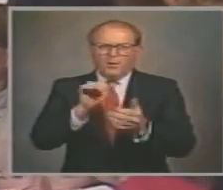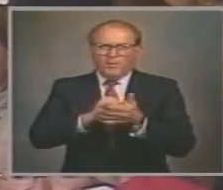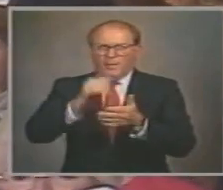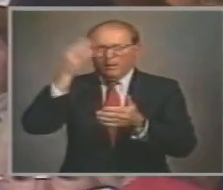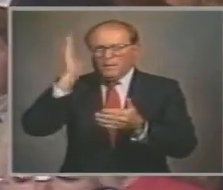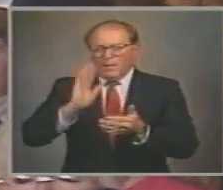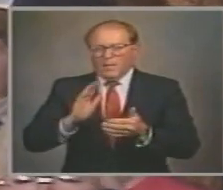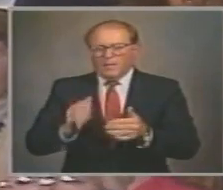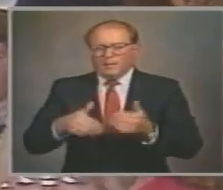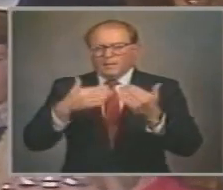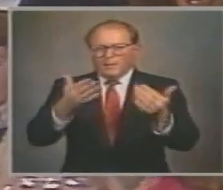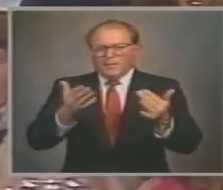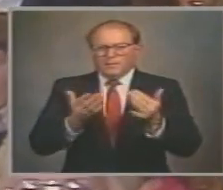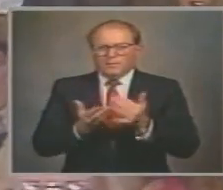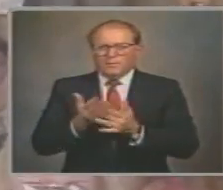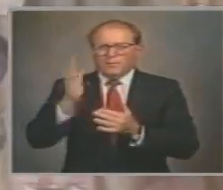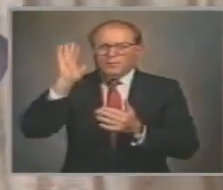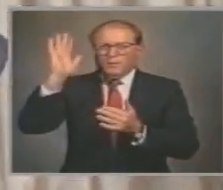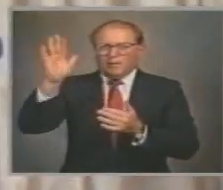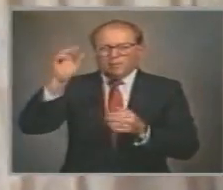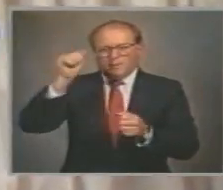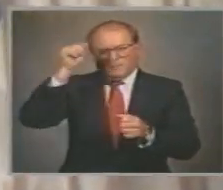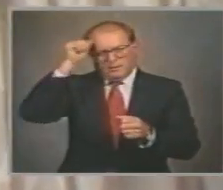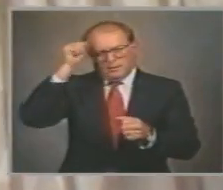his beloved Son